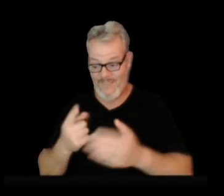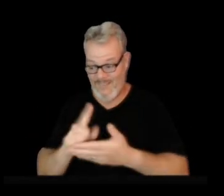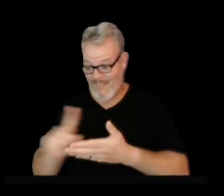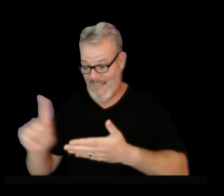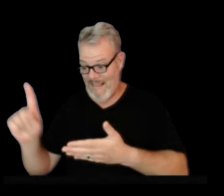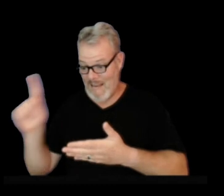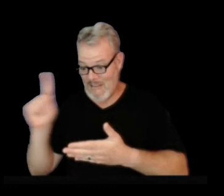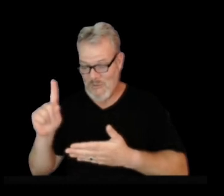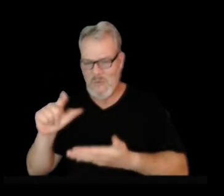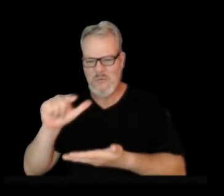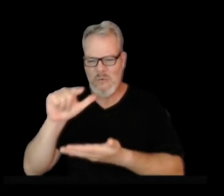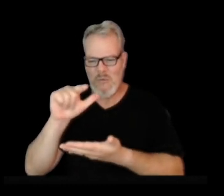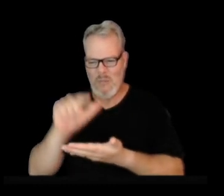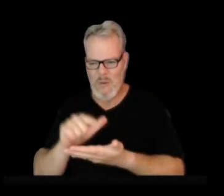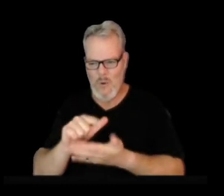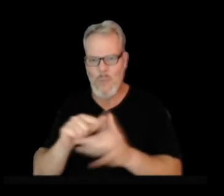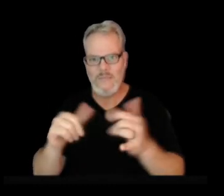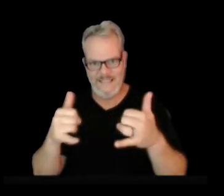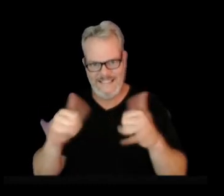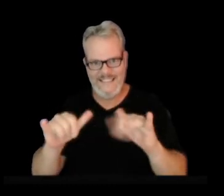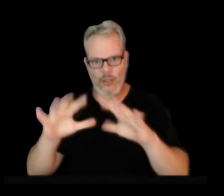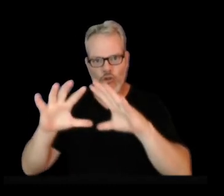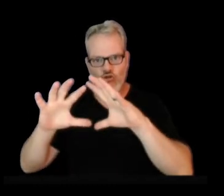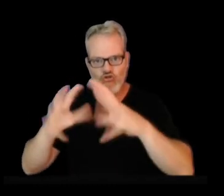clustered in those areas that we just showed.